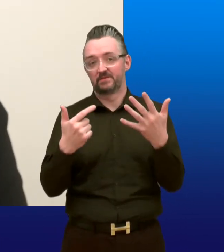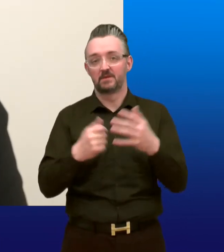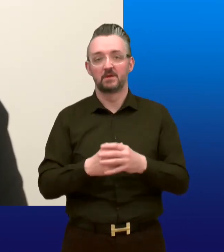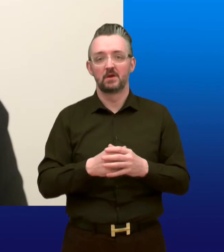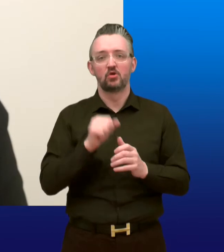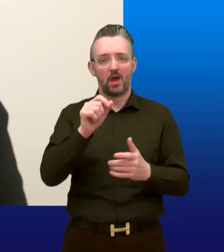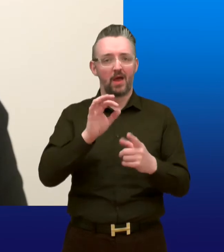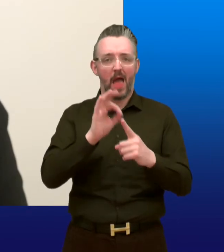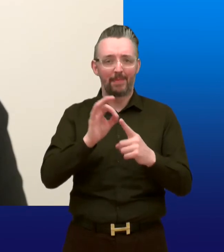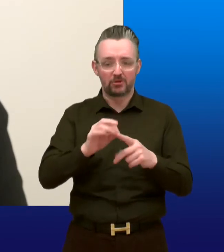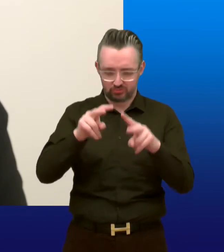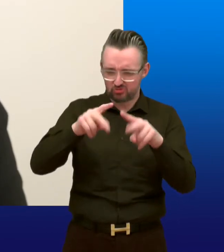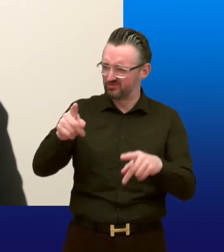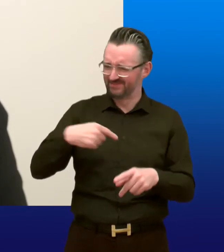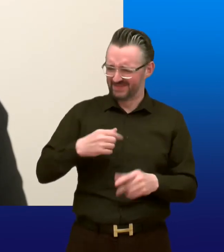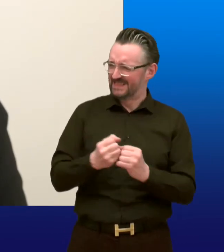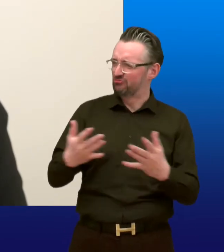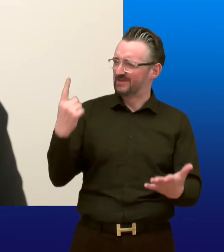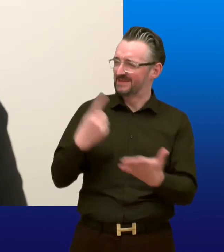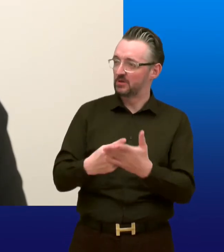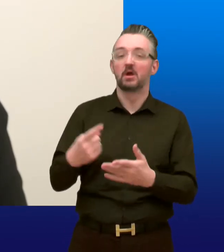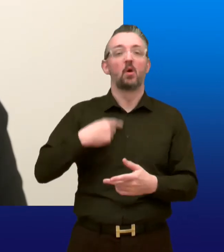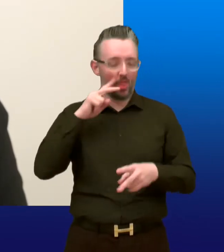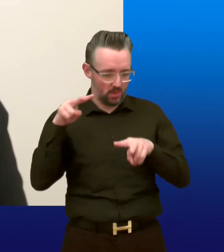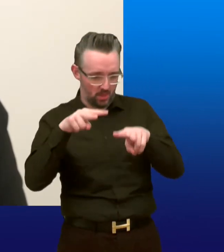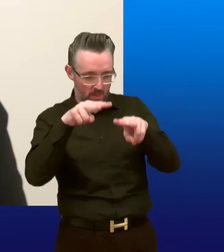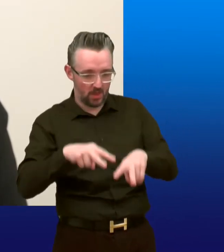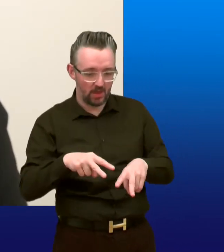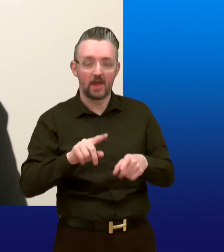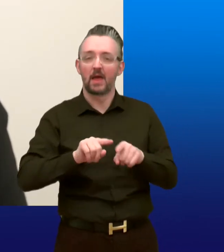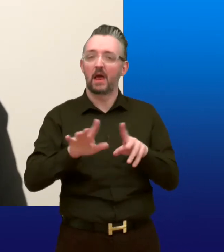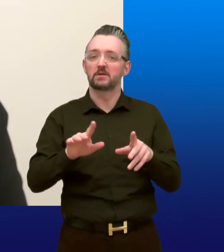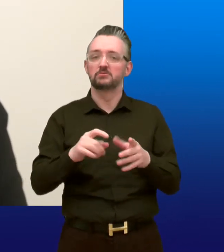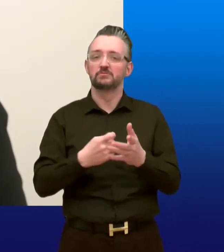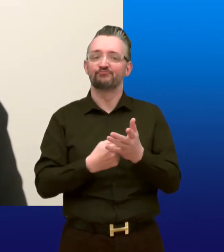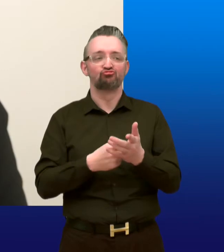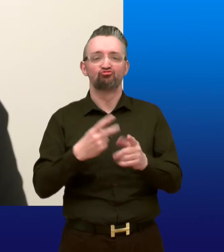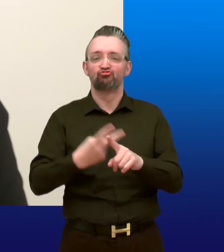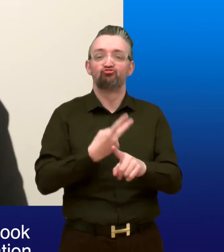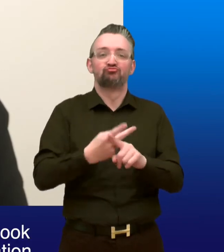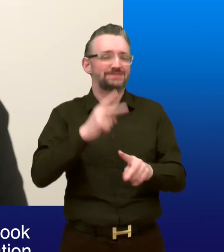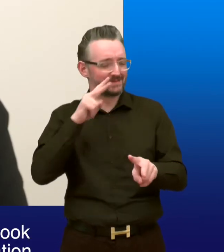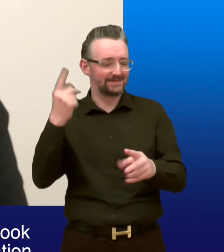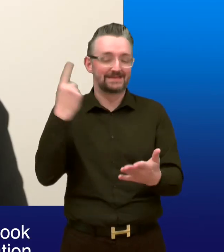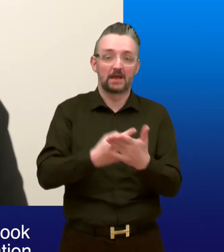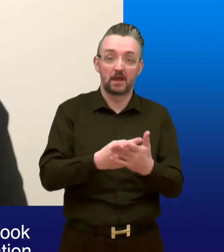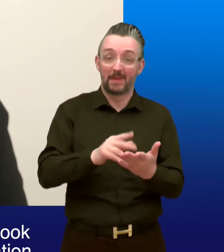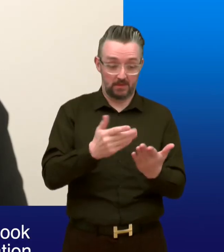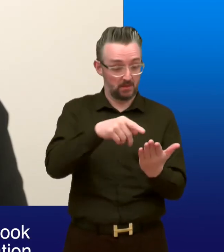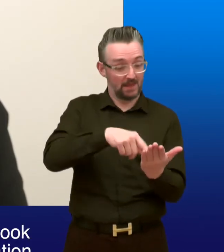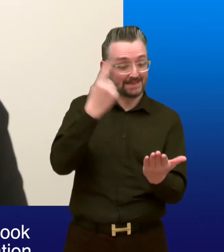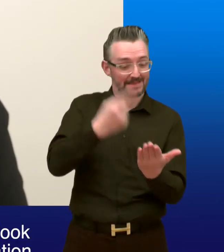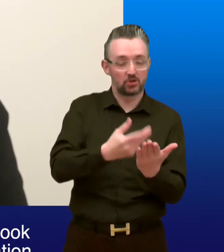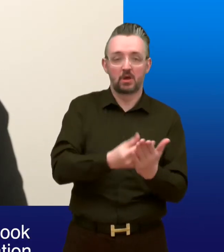7. Look at your application again if you disagree with a decision. This is called a redetermination. When we do this, someone